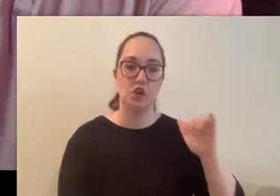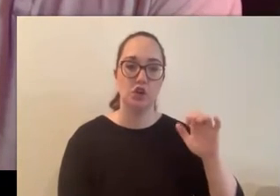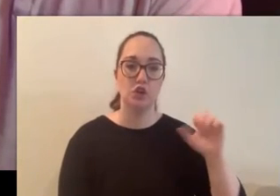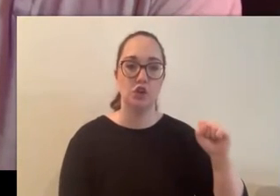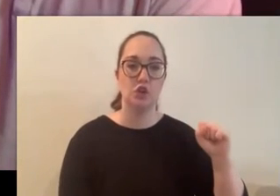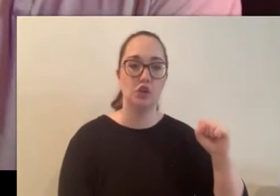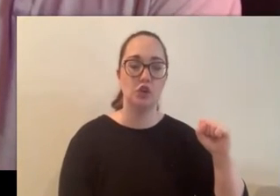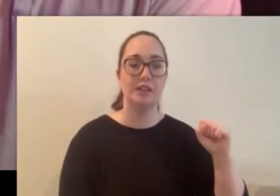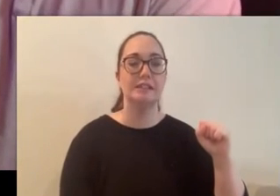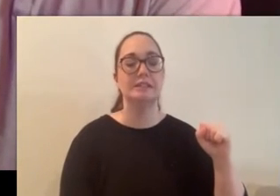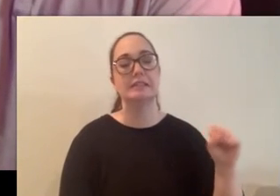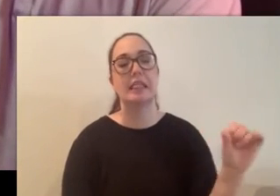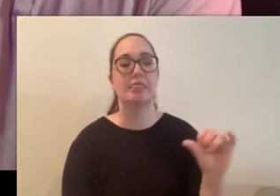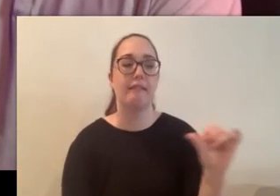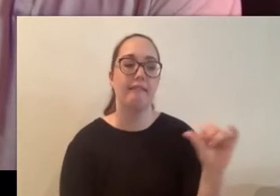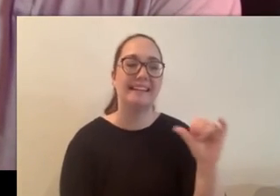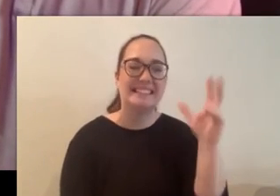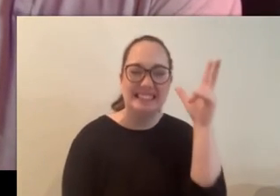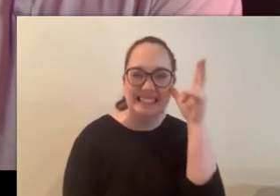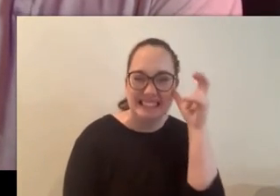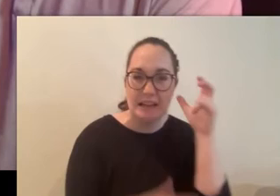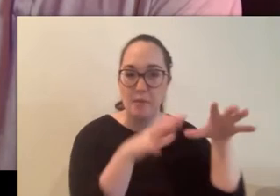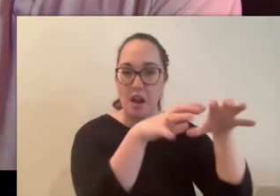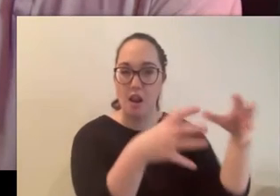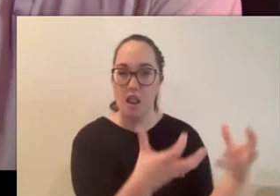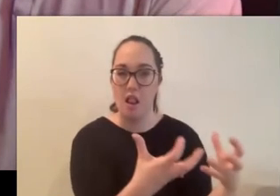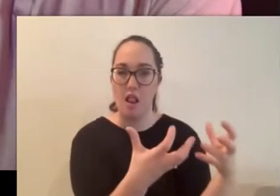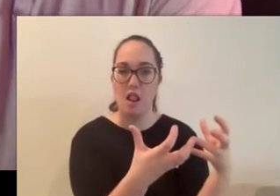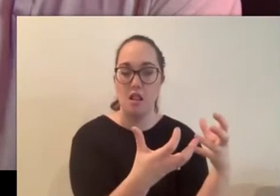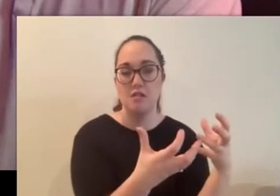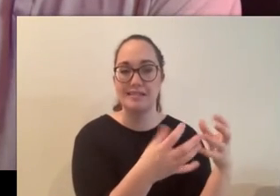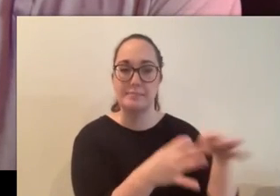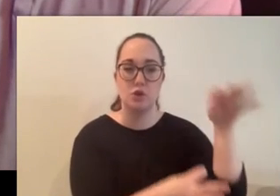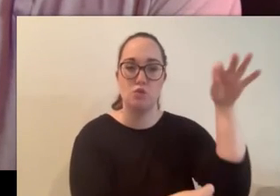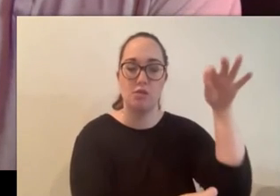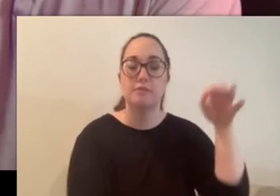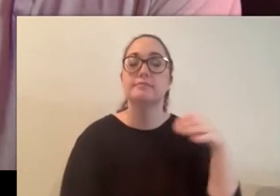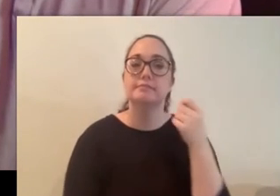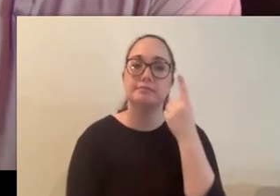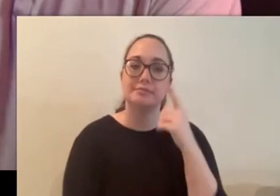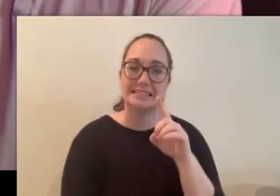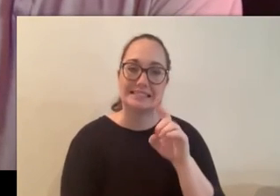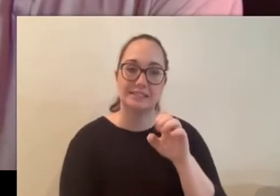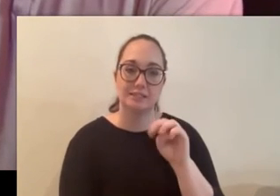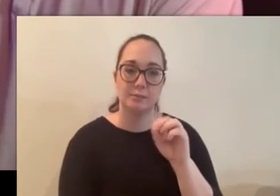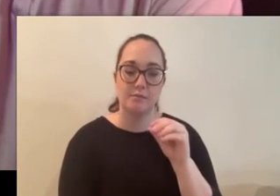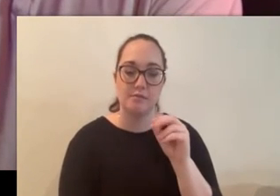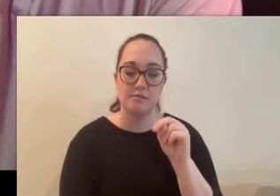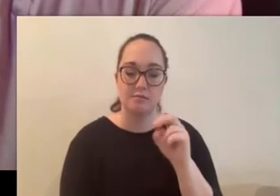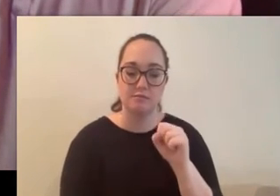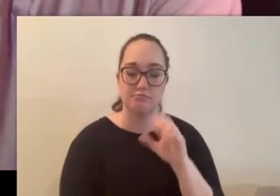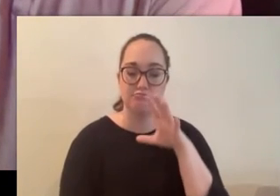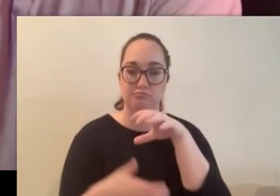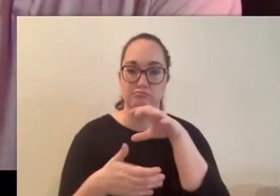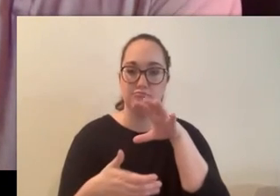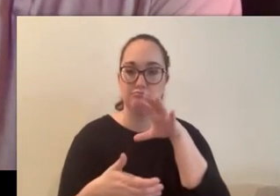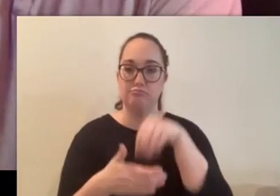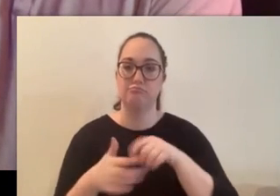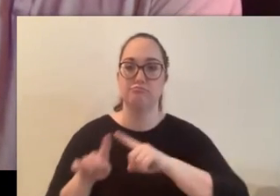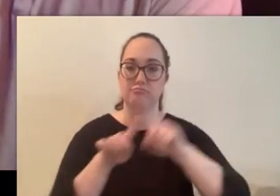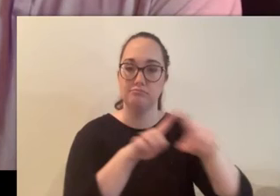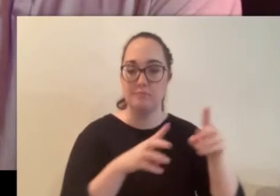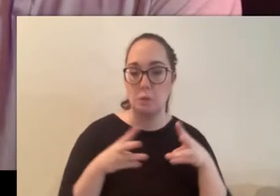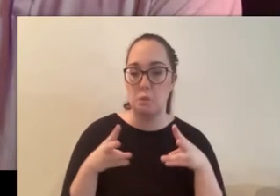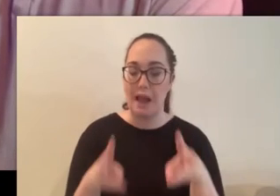to demonic entities fairies take a wide variety of forms within folklore and literature some fairies are